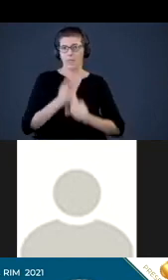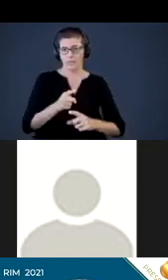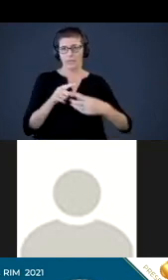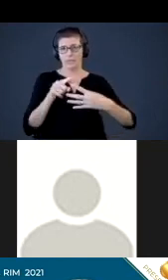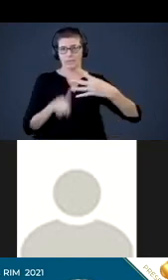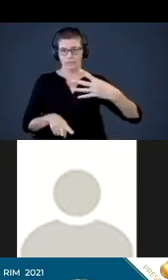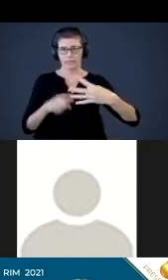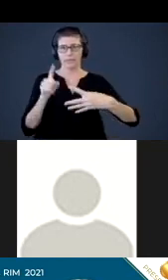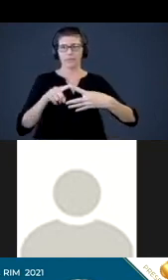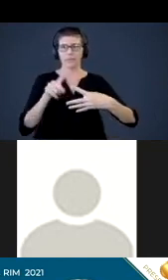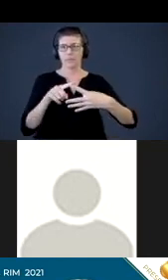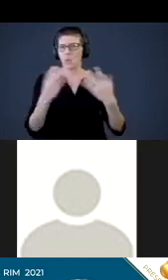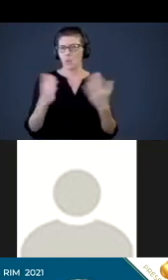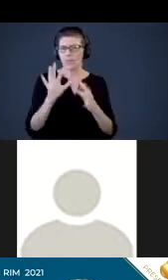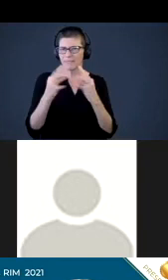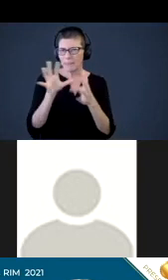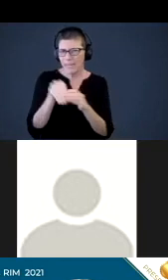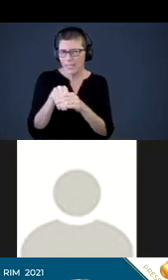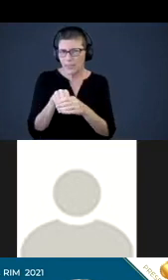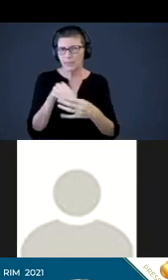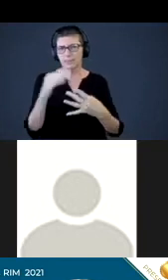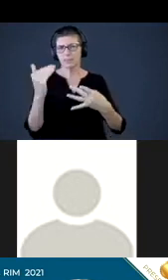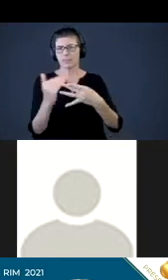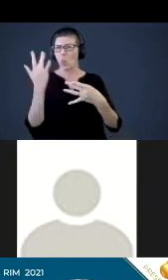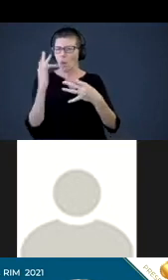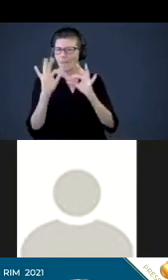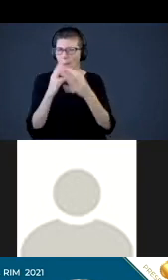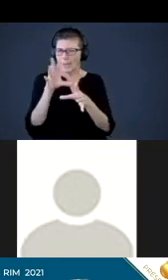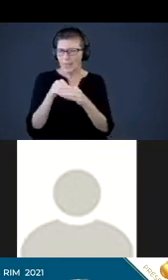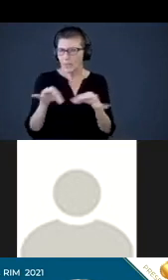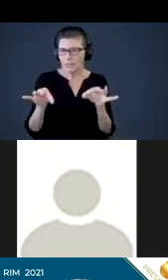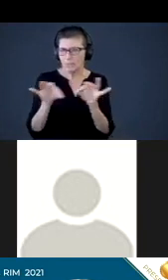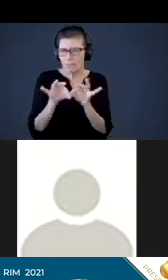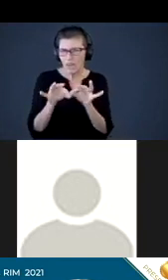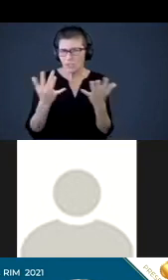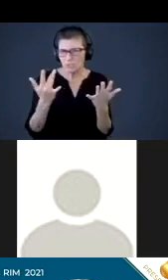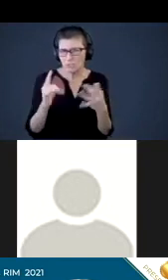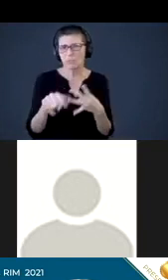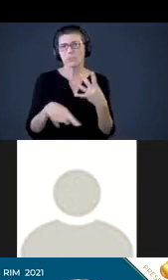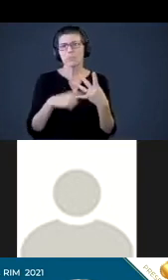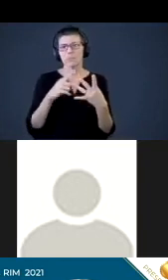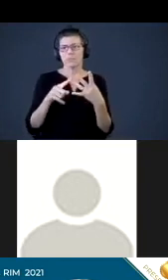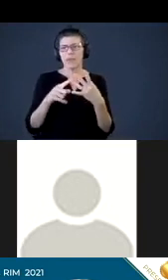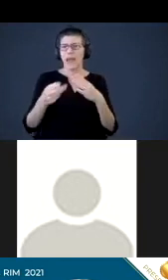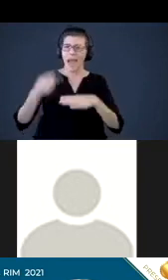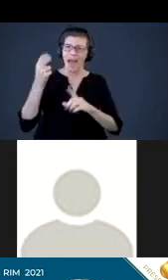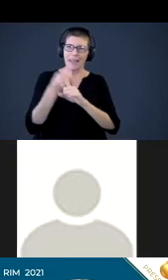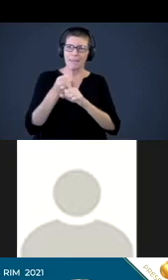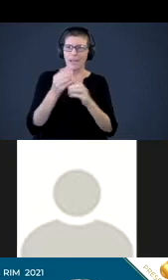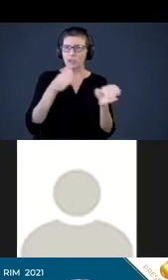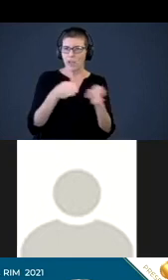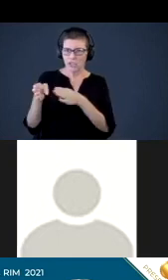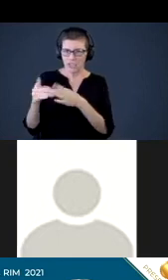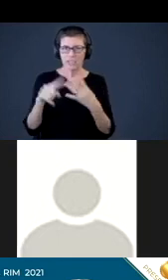is what is family engagement. The second, why family engagement matters. Next, high impact strategies. And